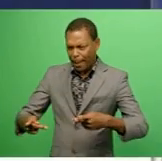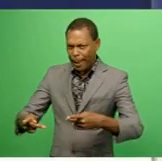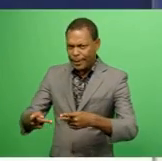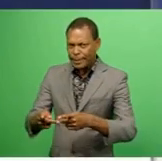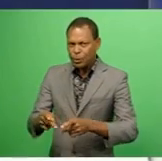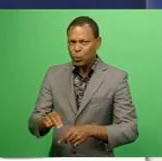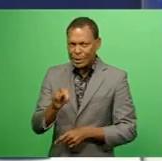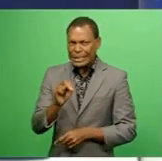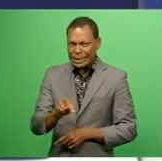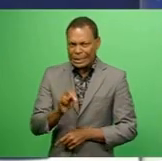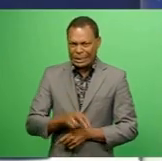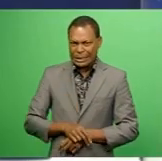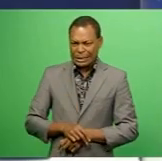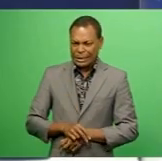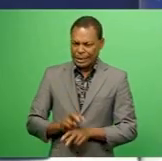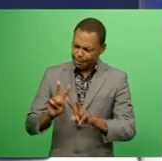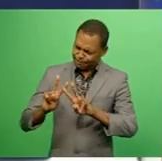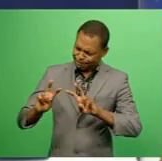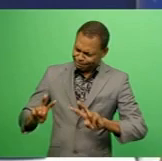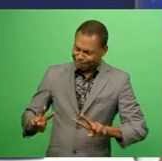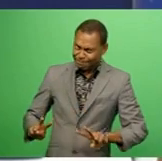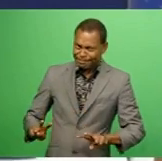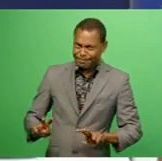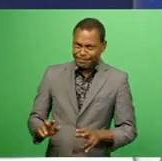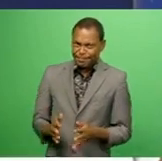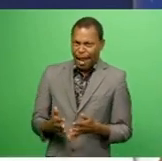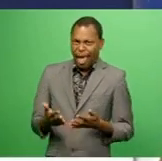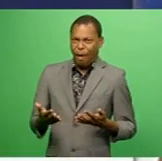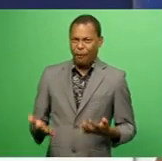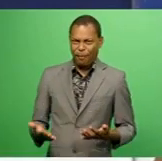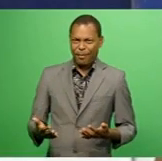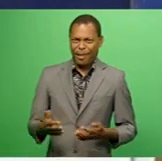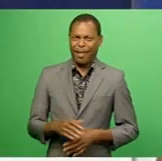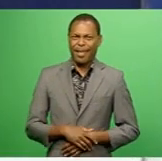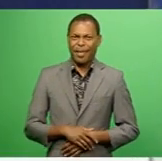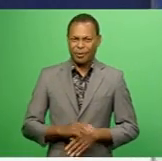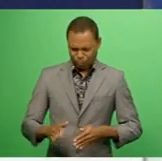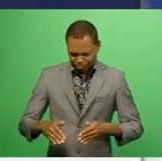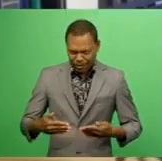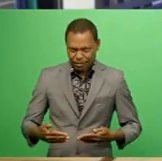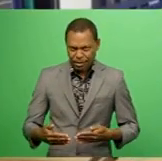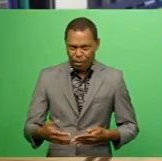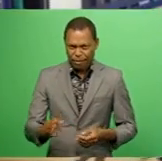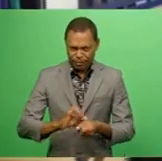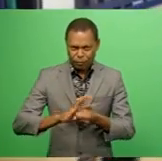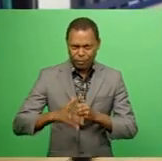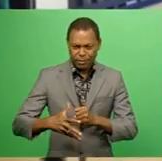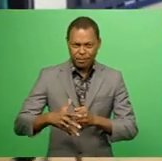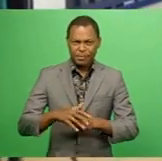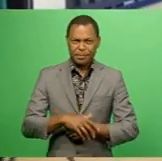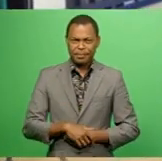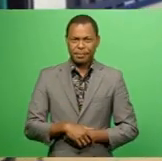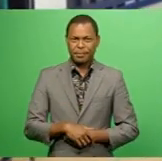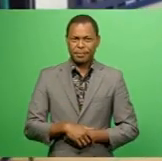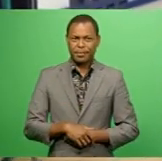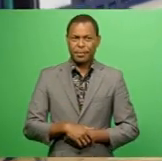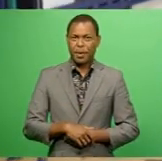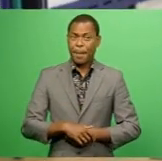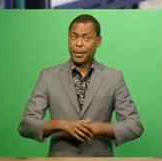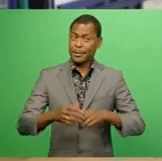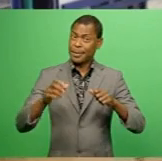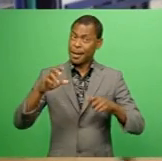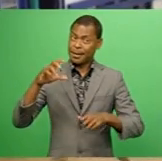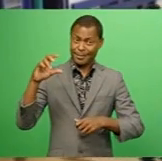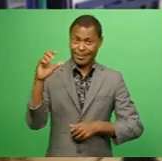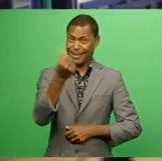look a bit more into in terms of how do they get, given the current situation with COVID. Following the success of the Reset Championship